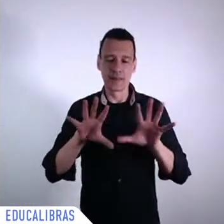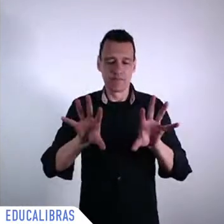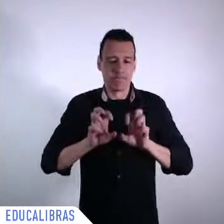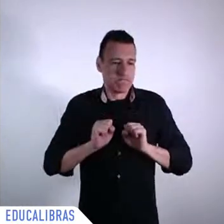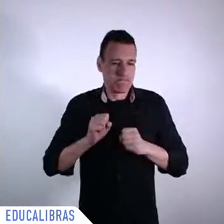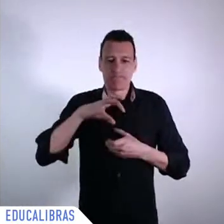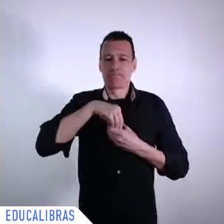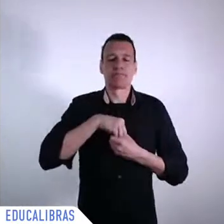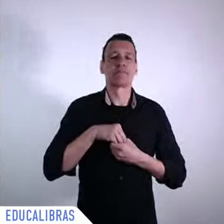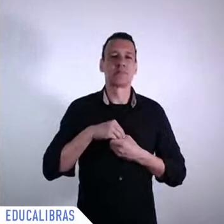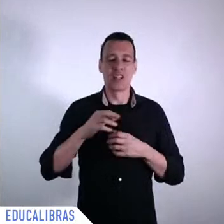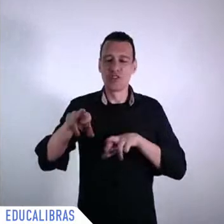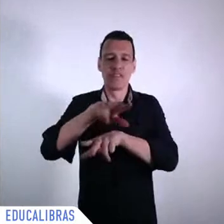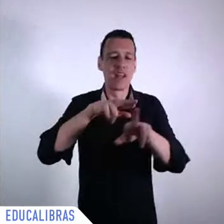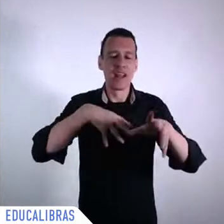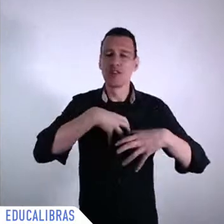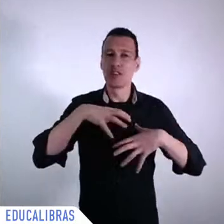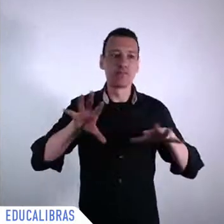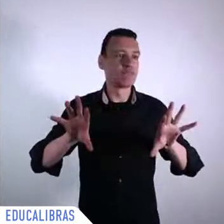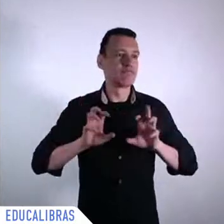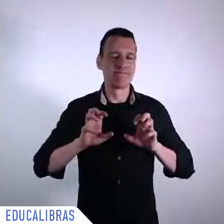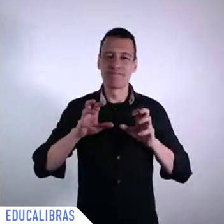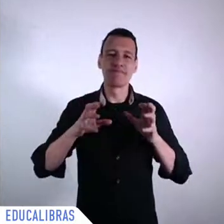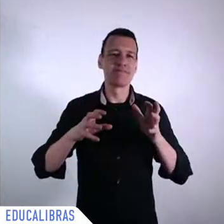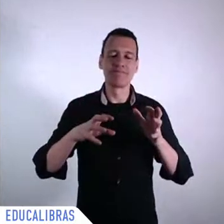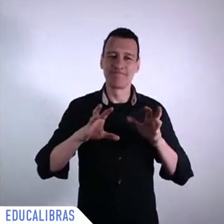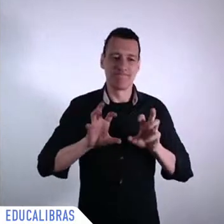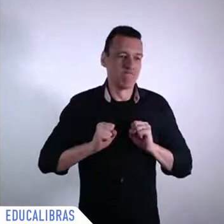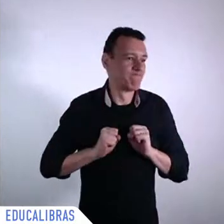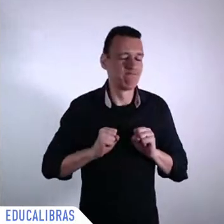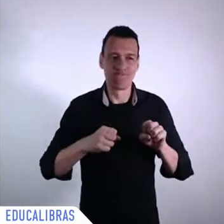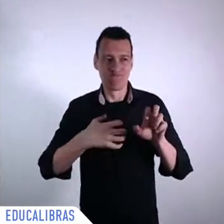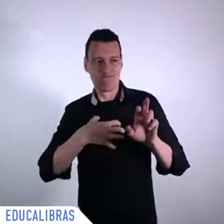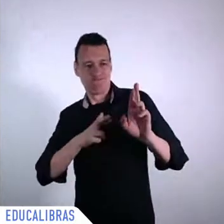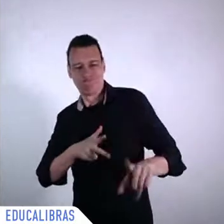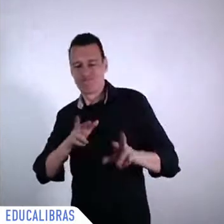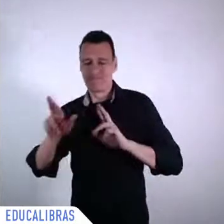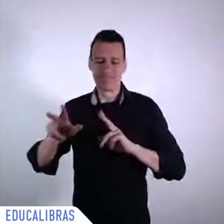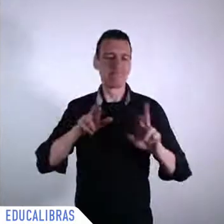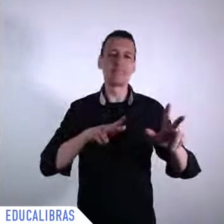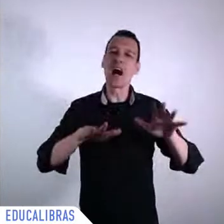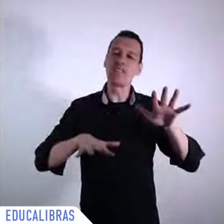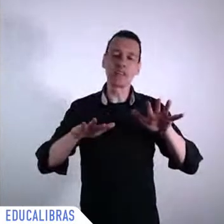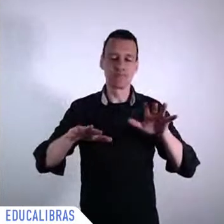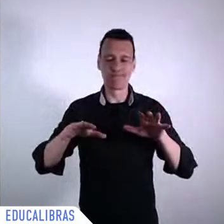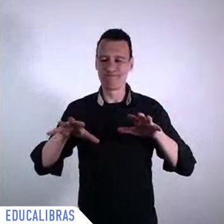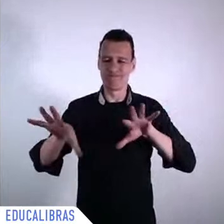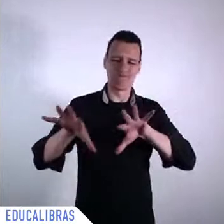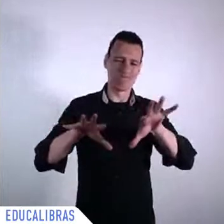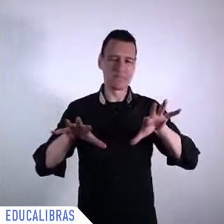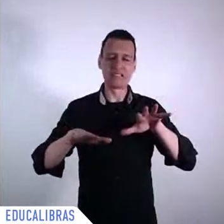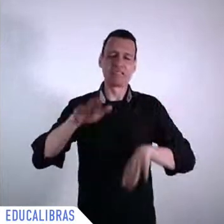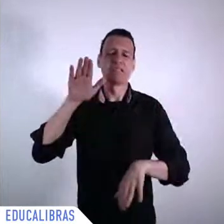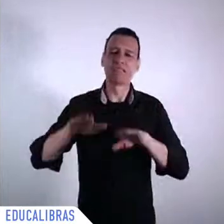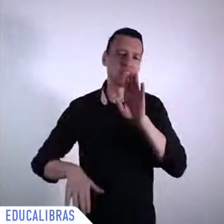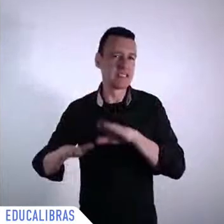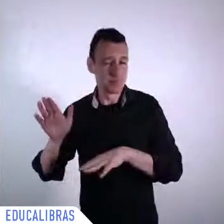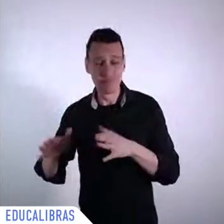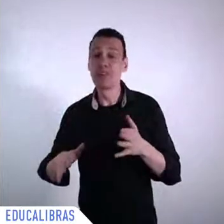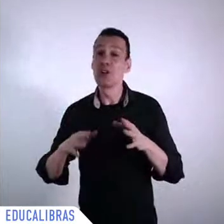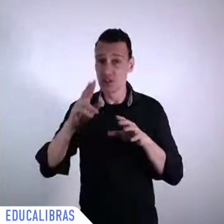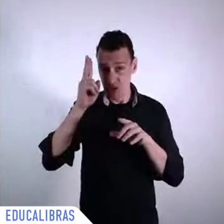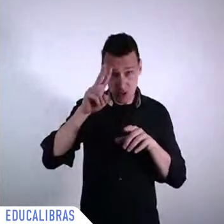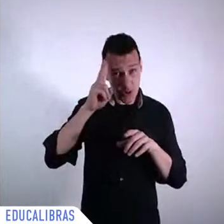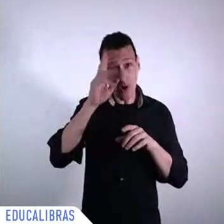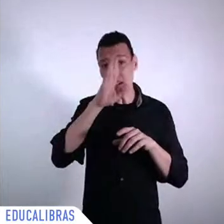this is rooted in the history of Brazil and the history of the region then comes the pandemic comes the pandemic